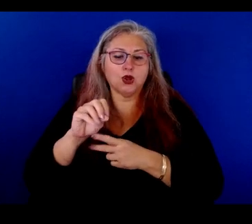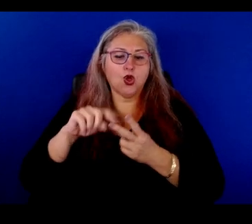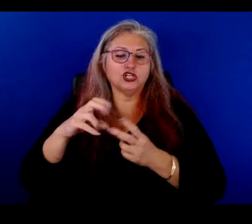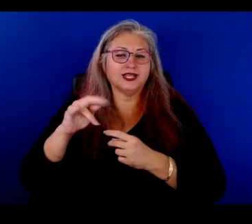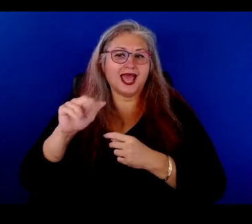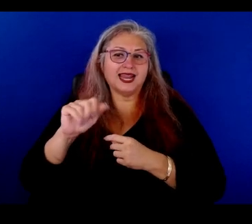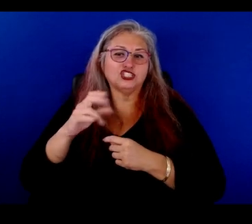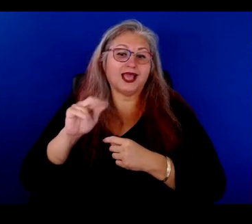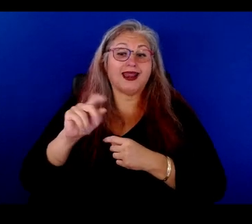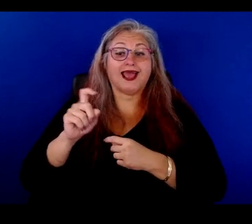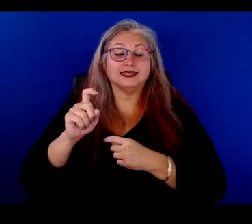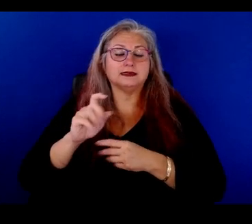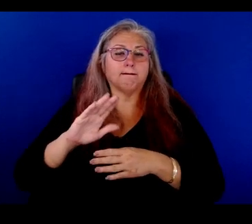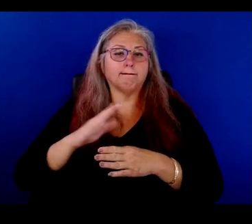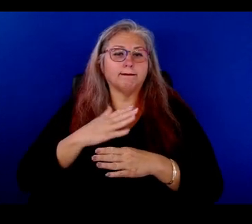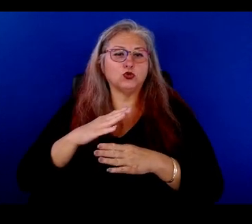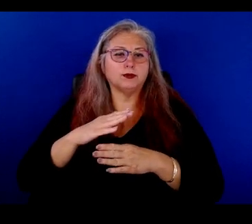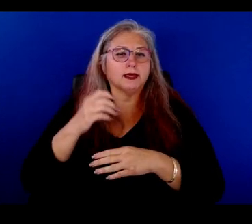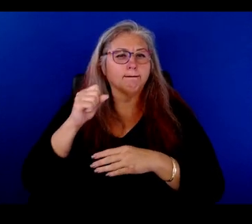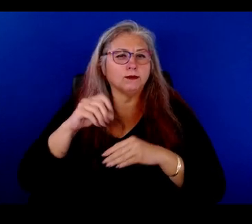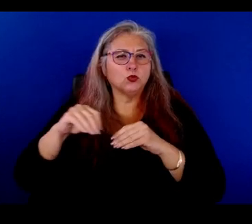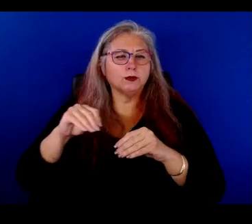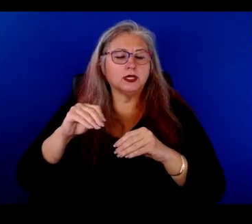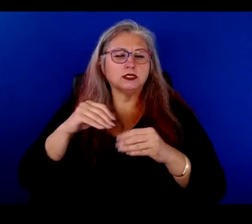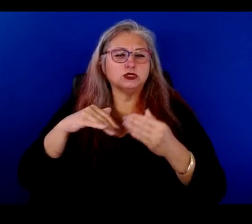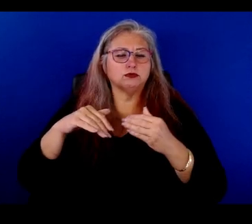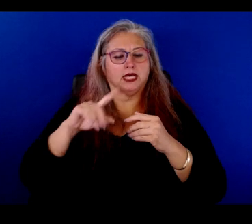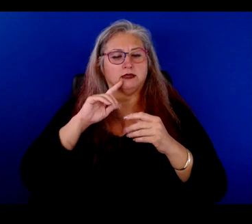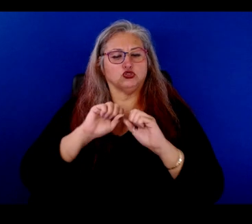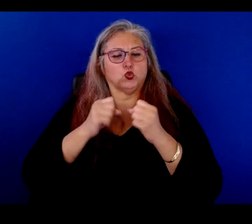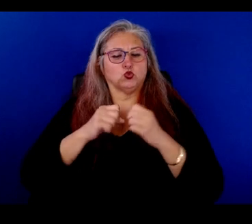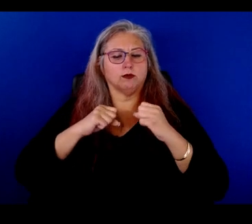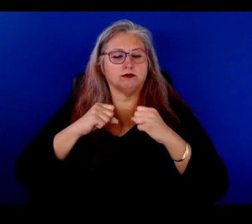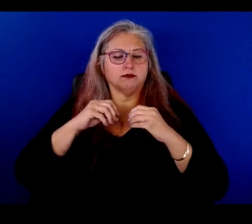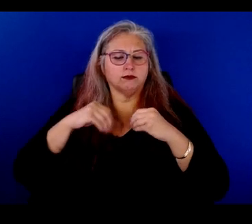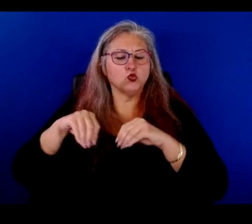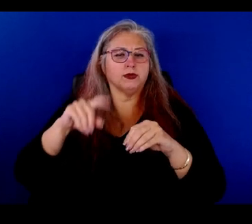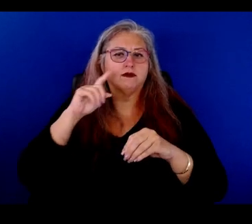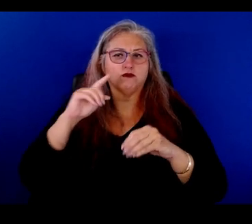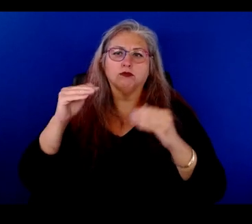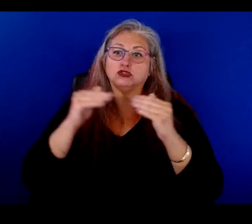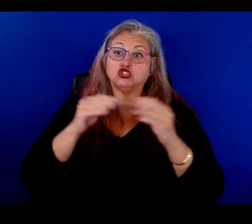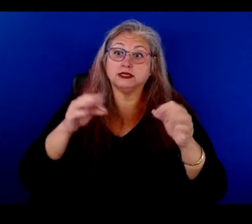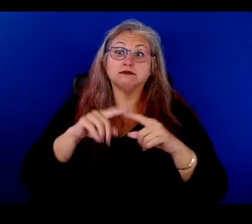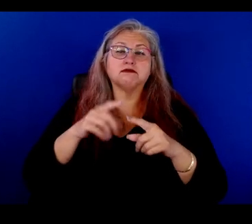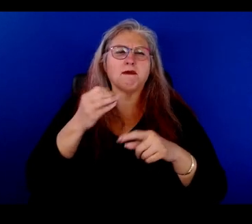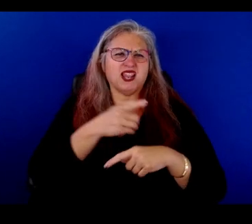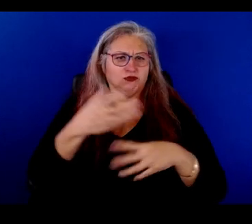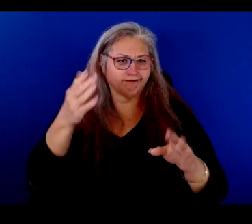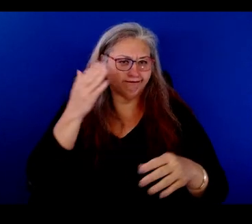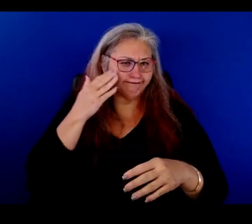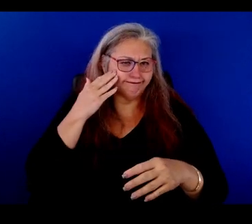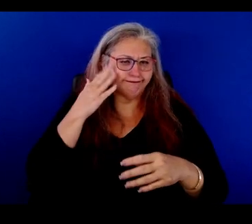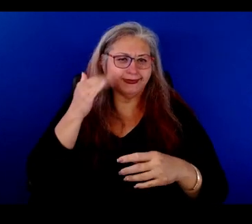Chicana, Chicanex musical movement and social movement for justice. One of the things that many of you may know by